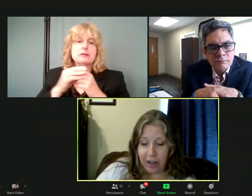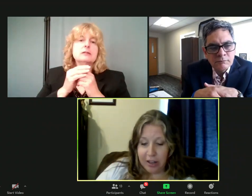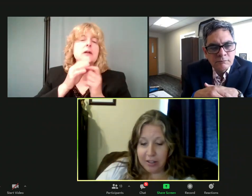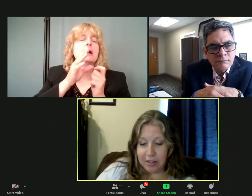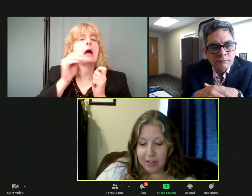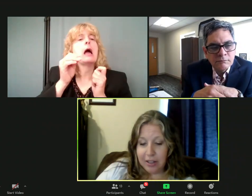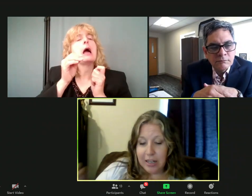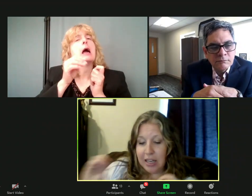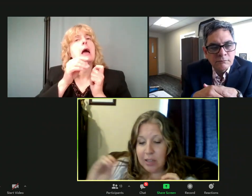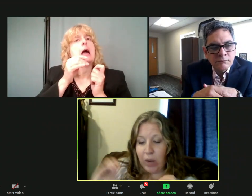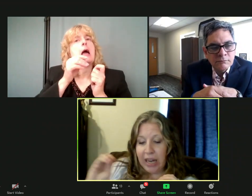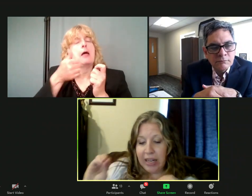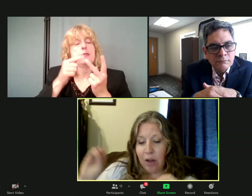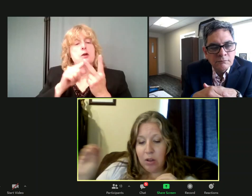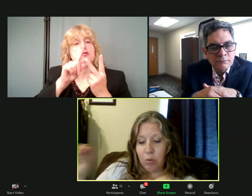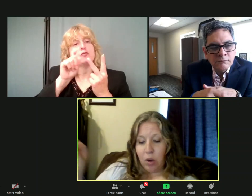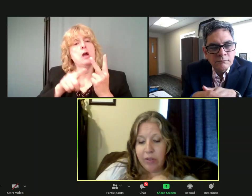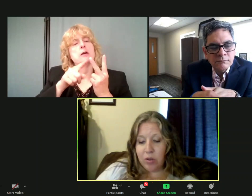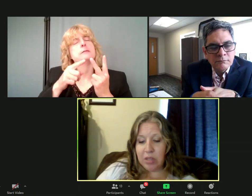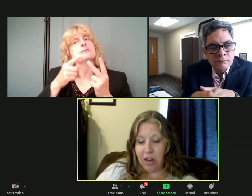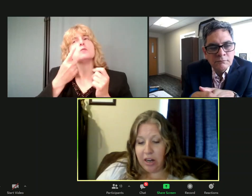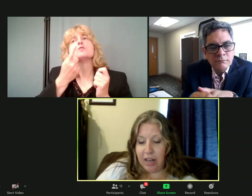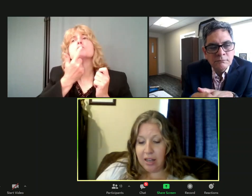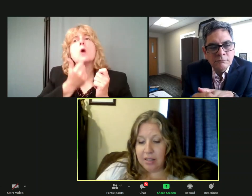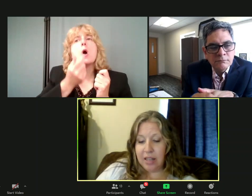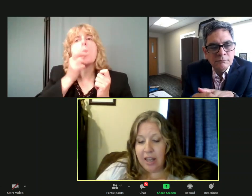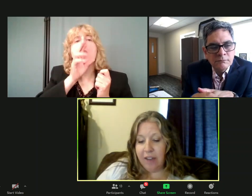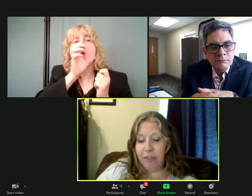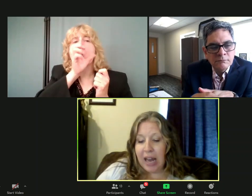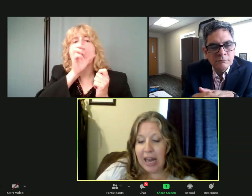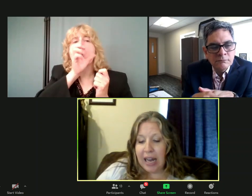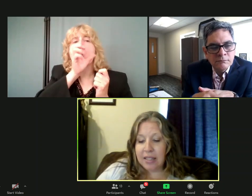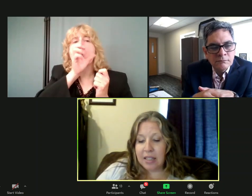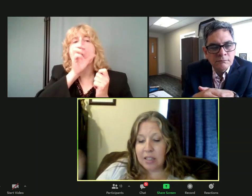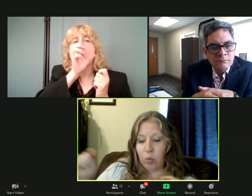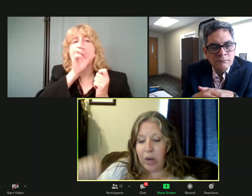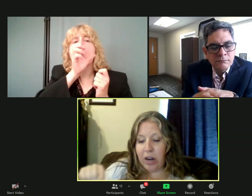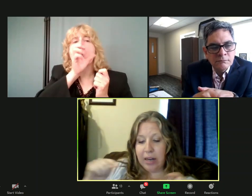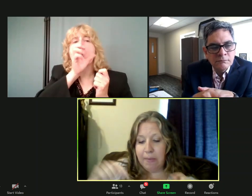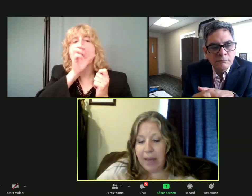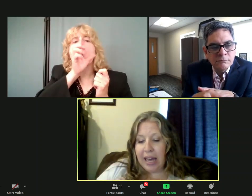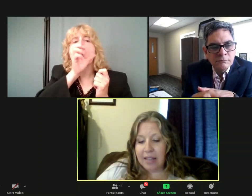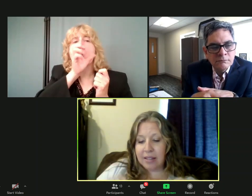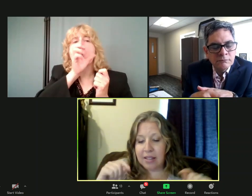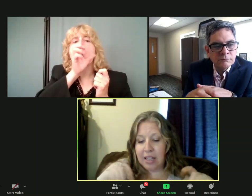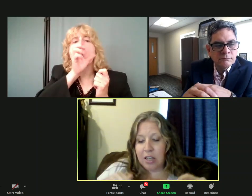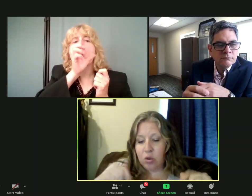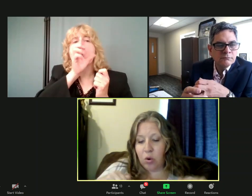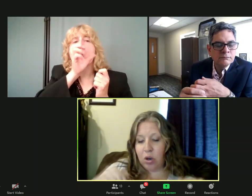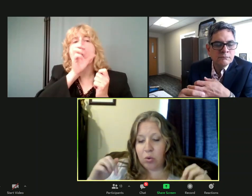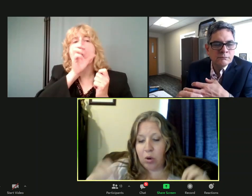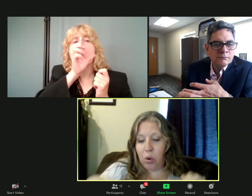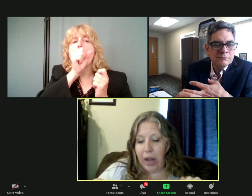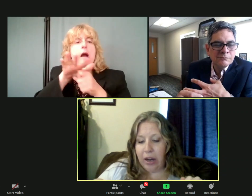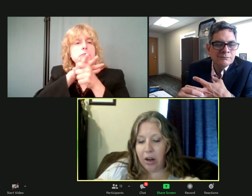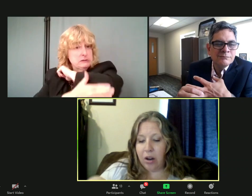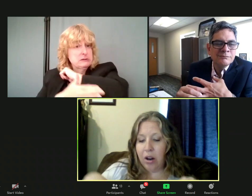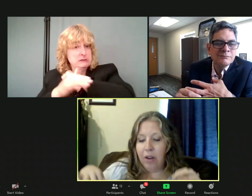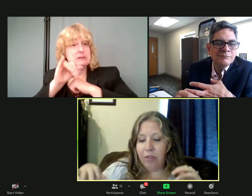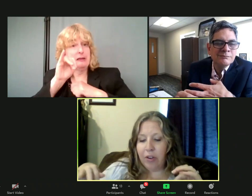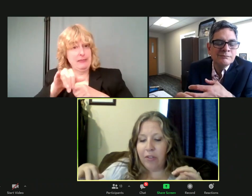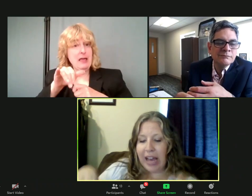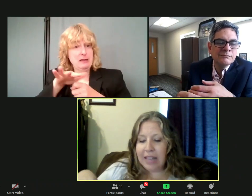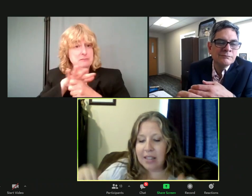areas. Is Wayne County one of those areas? If not, is wearing masks indoors required